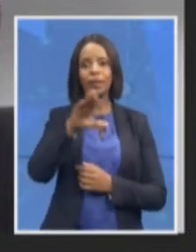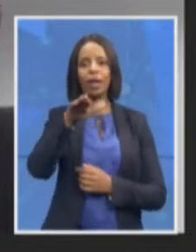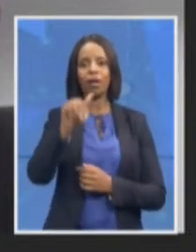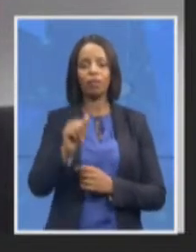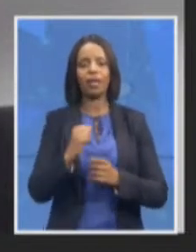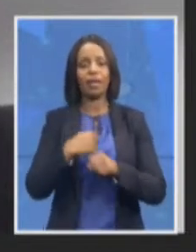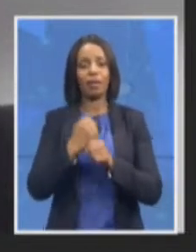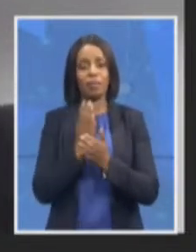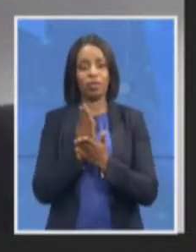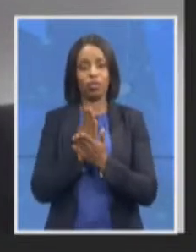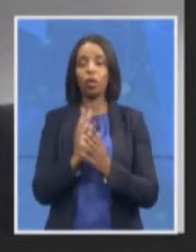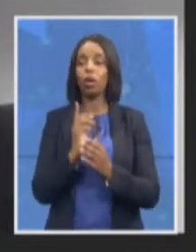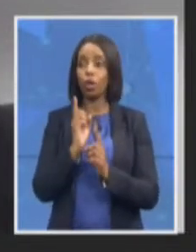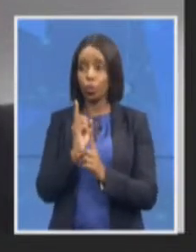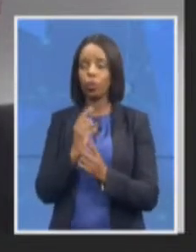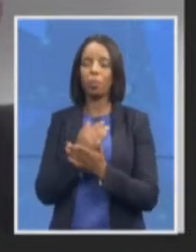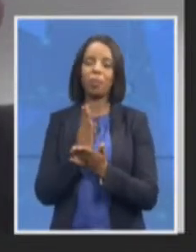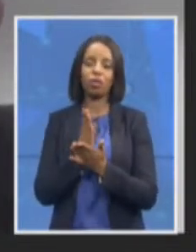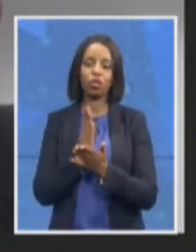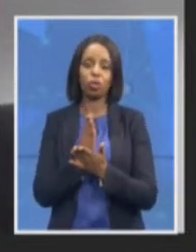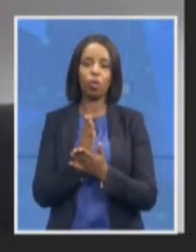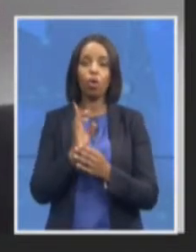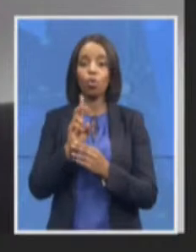tough and